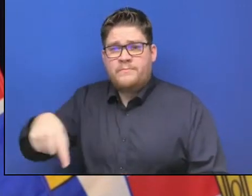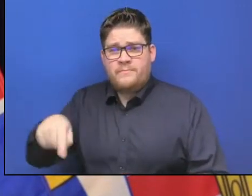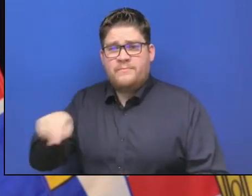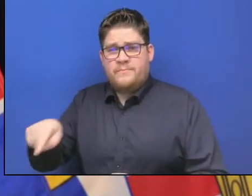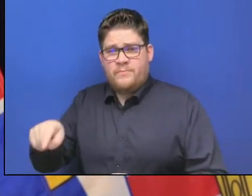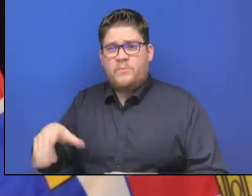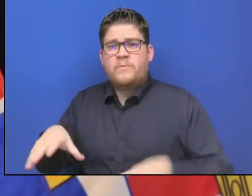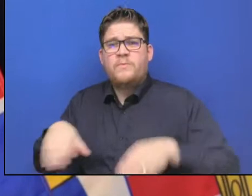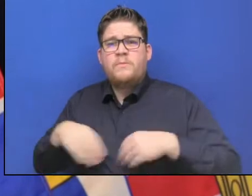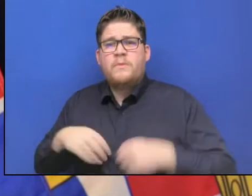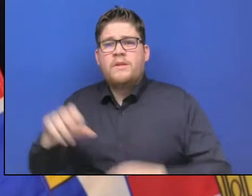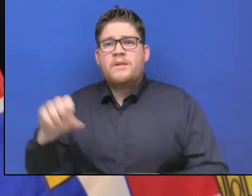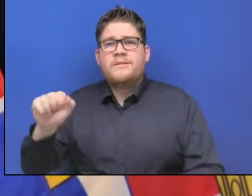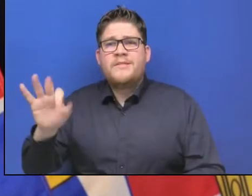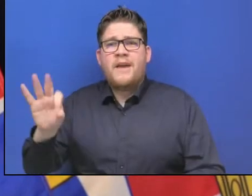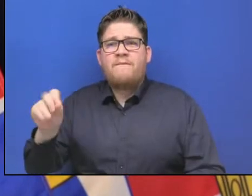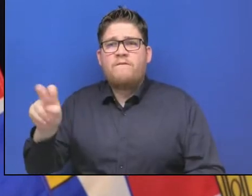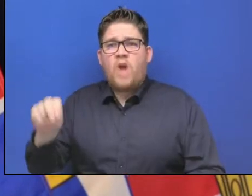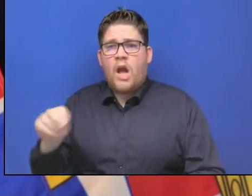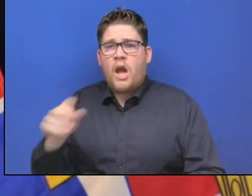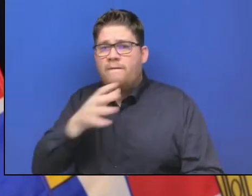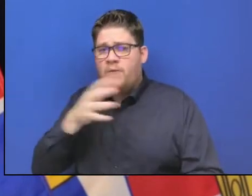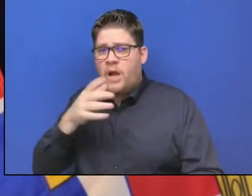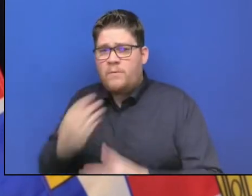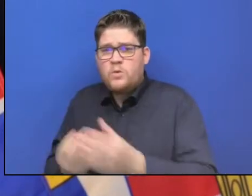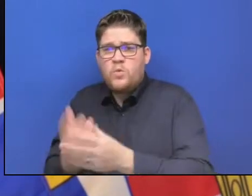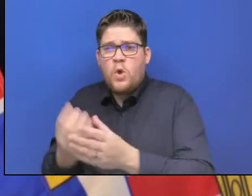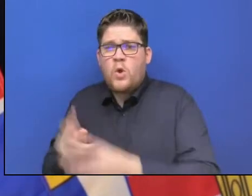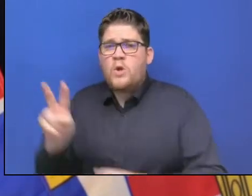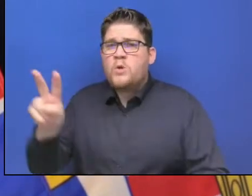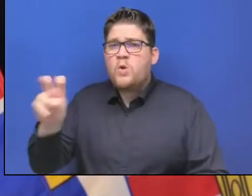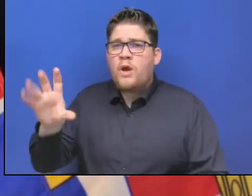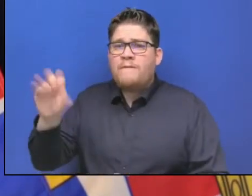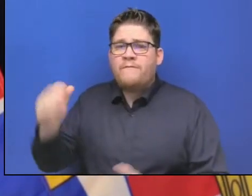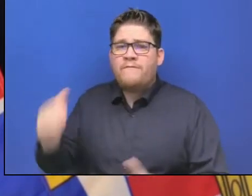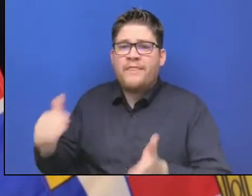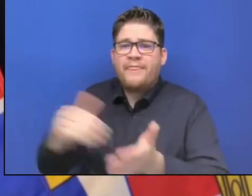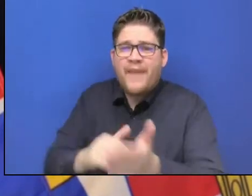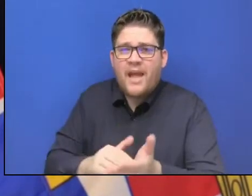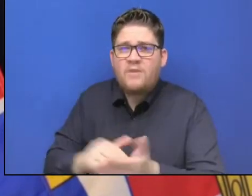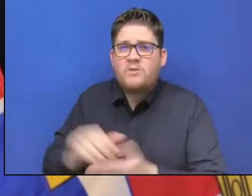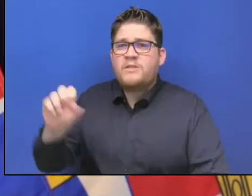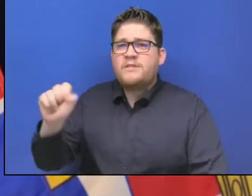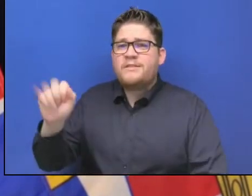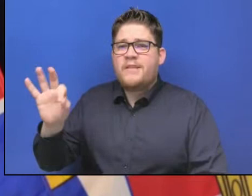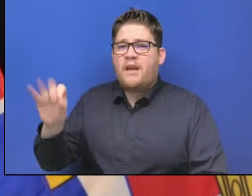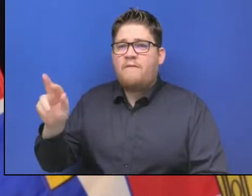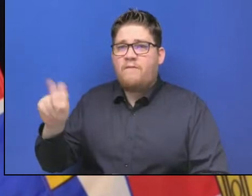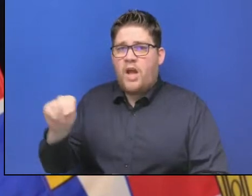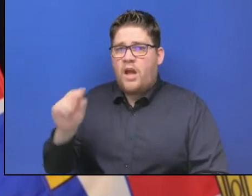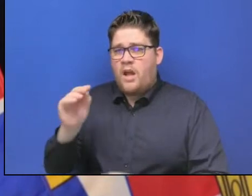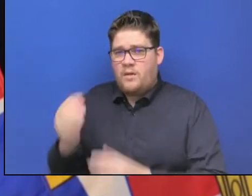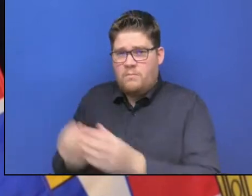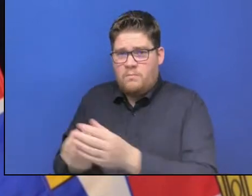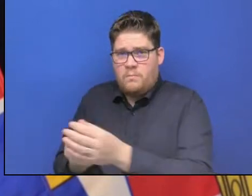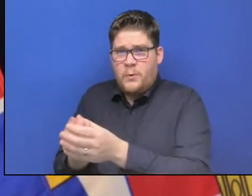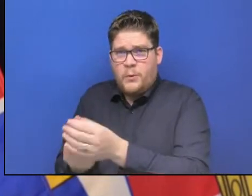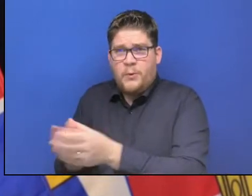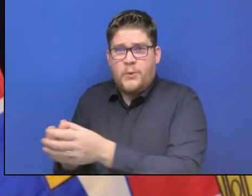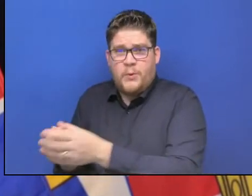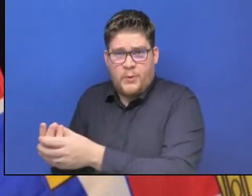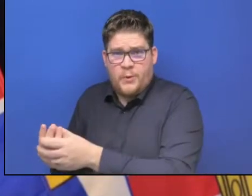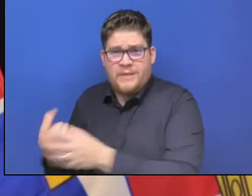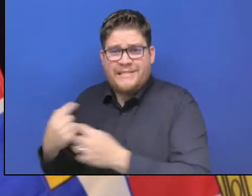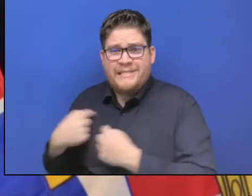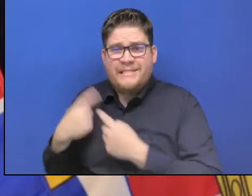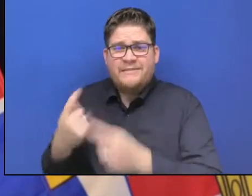have been in the news because they have been growing about 250,000 saffron crocus bulbs. They have tried for the last five years to find